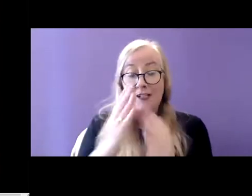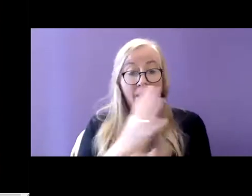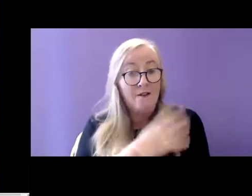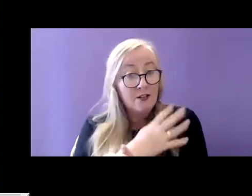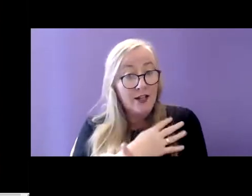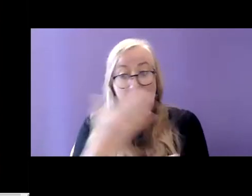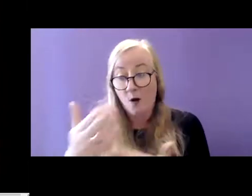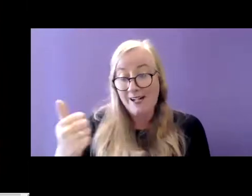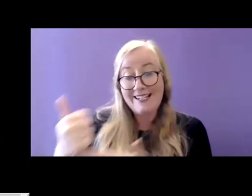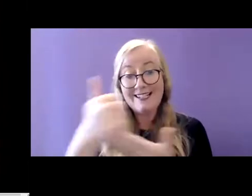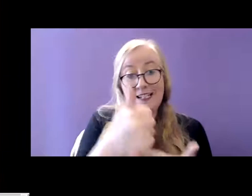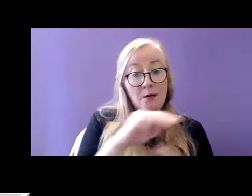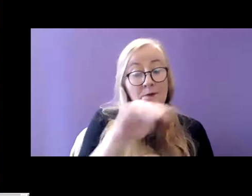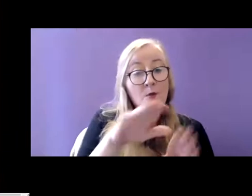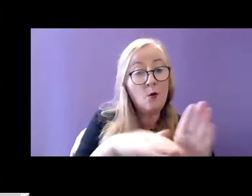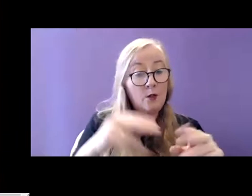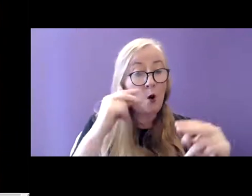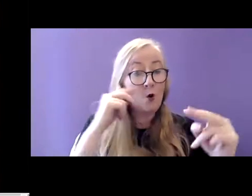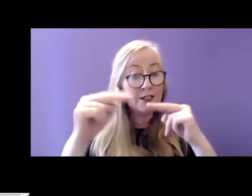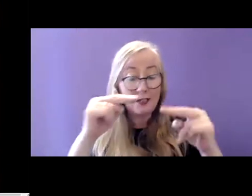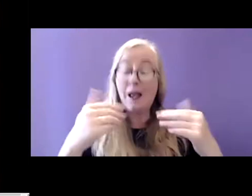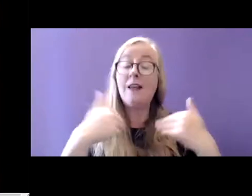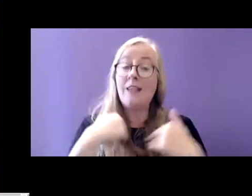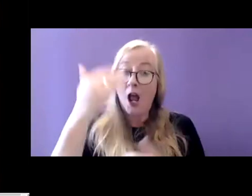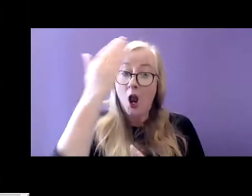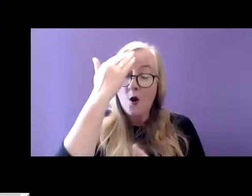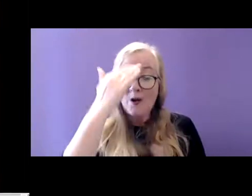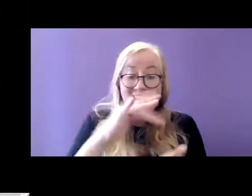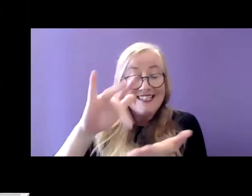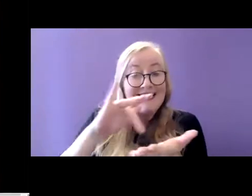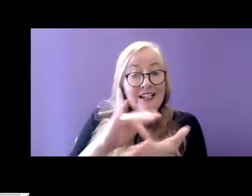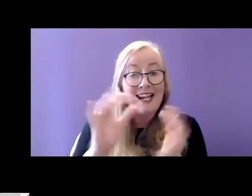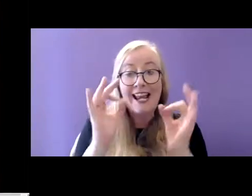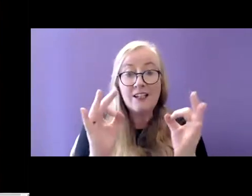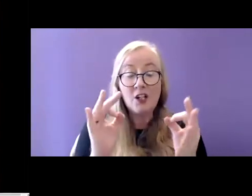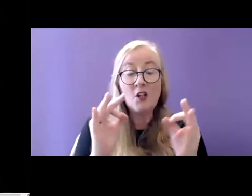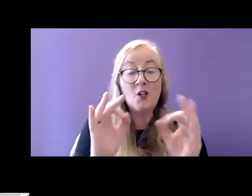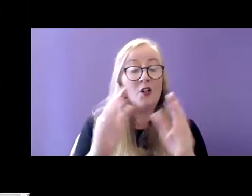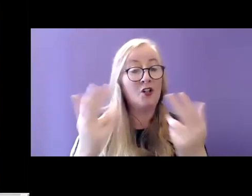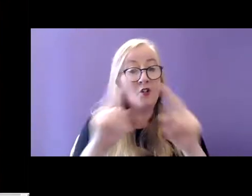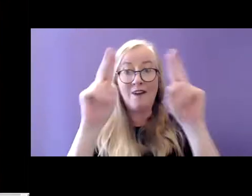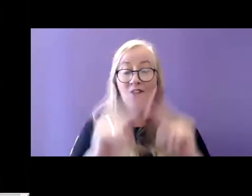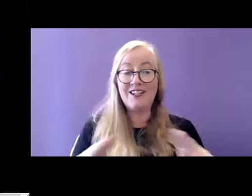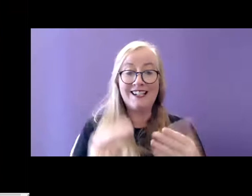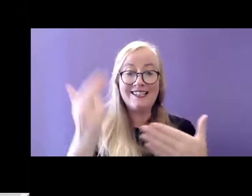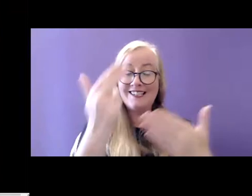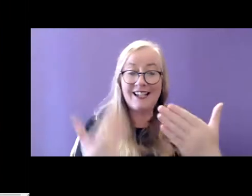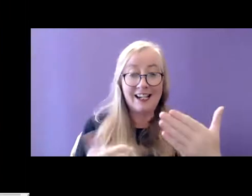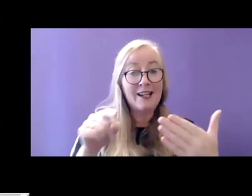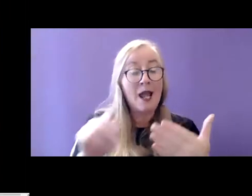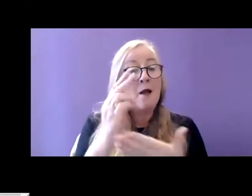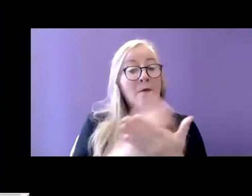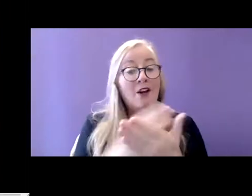assisting people with autism. I am aware that the Center of Excellence for Universal Design is part of the National Disability